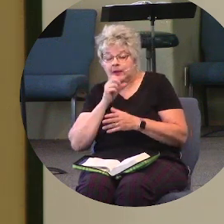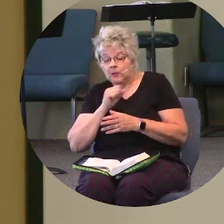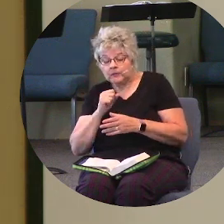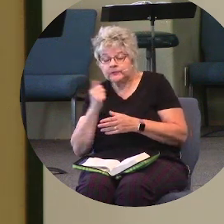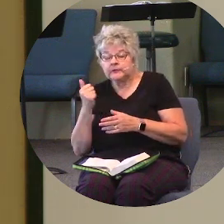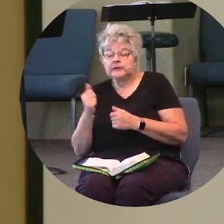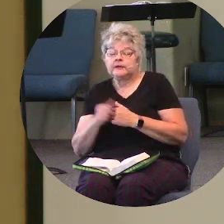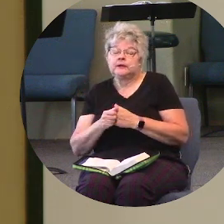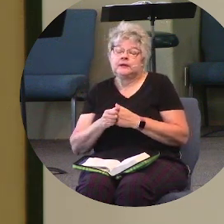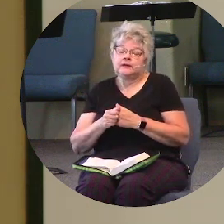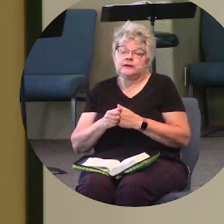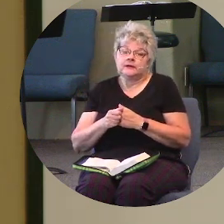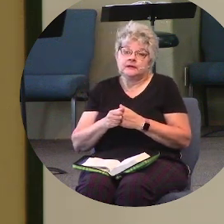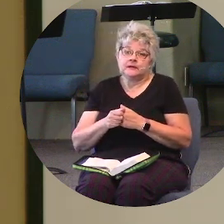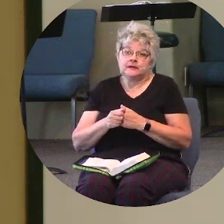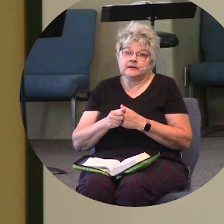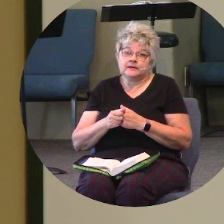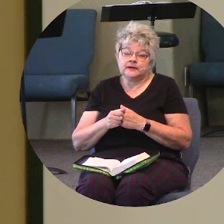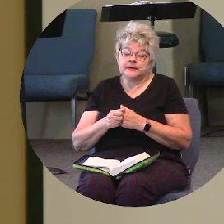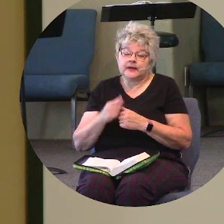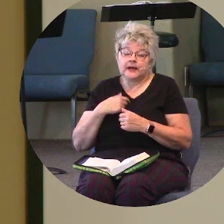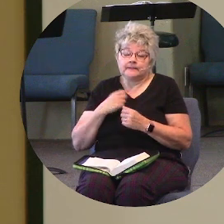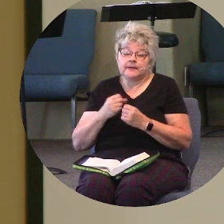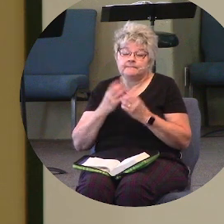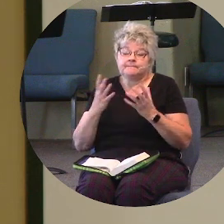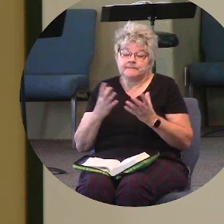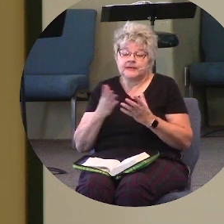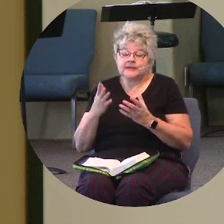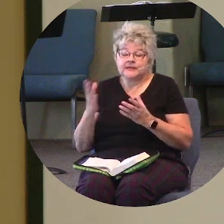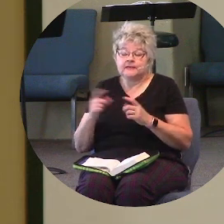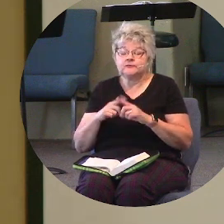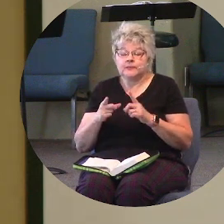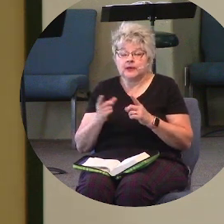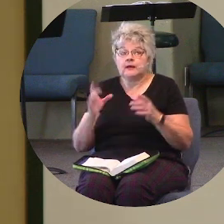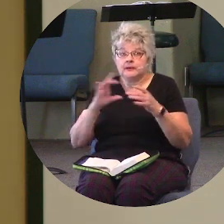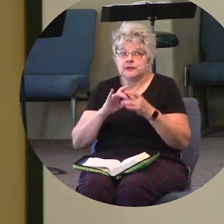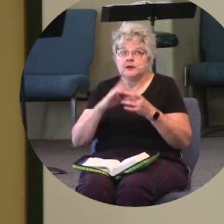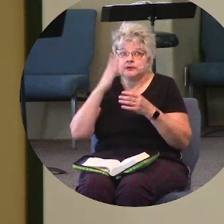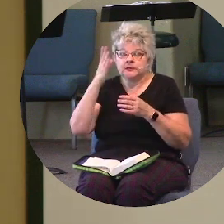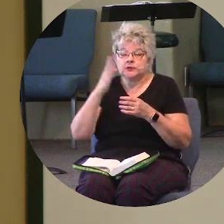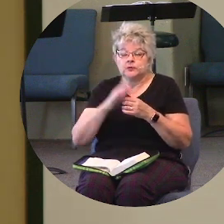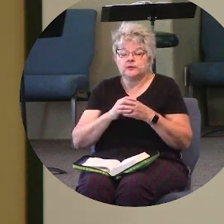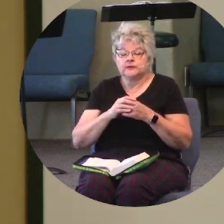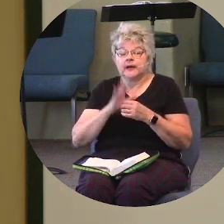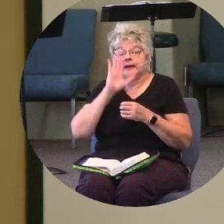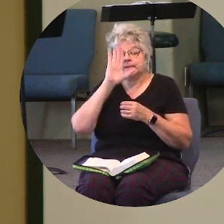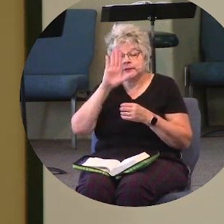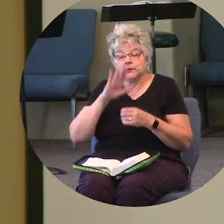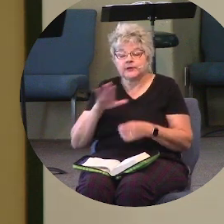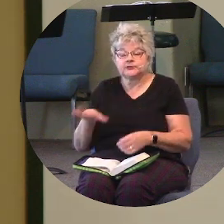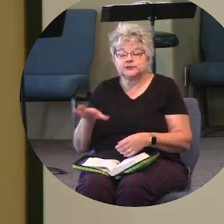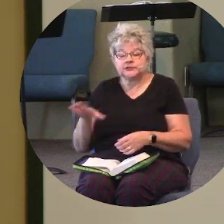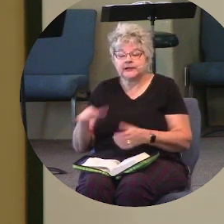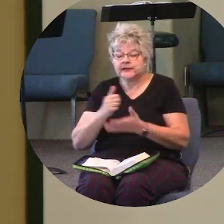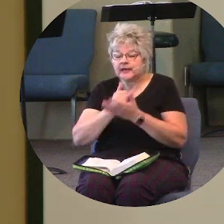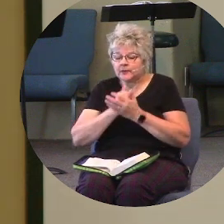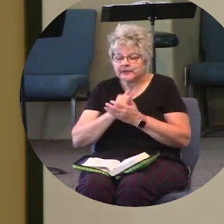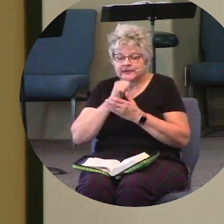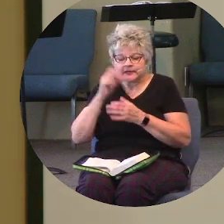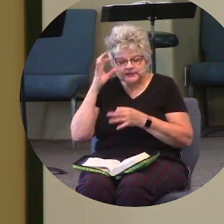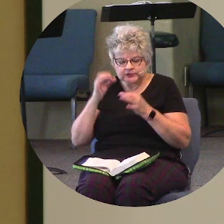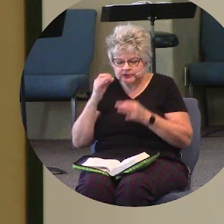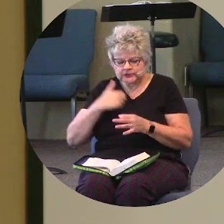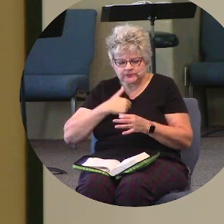be a lot of things, but Lord, I'm yours. I'm your child. Help me not to judge